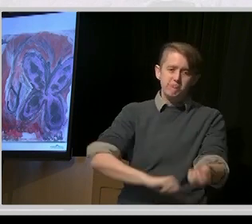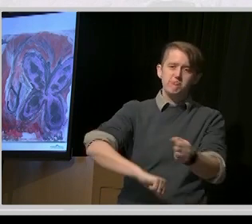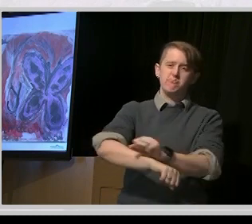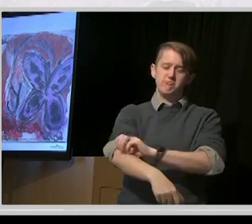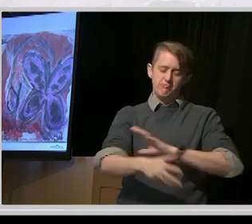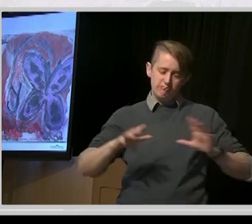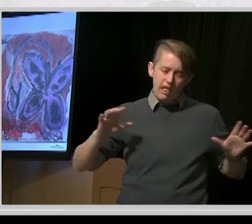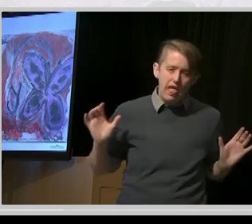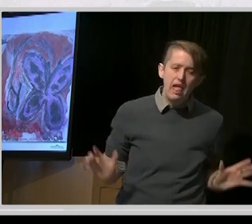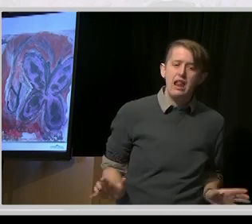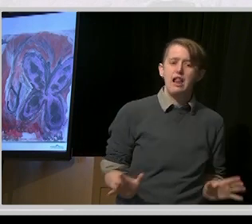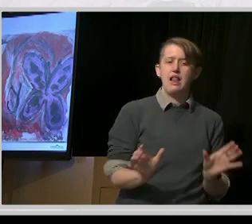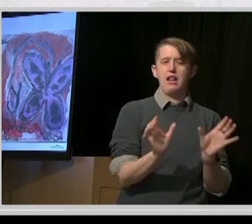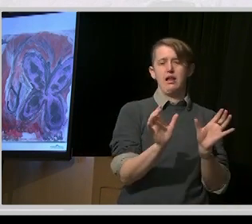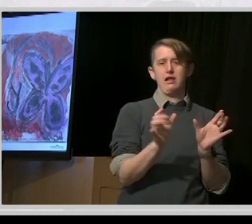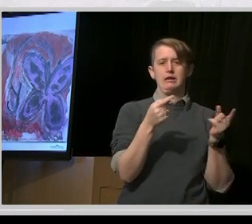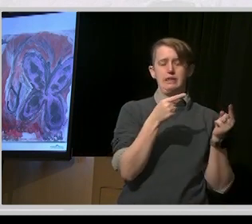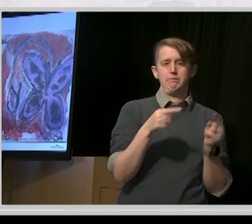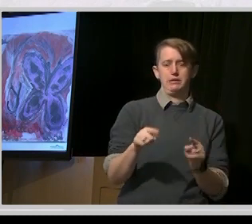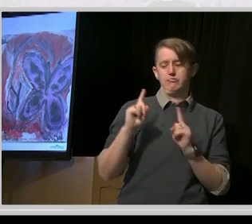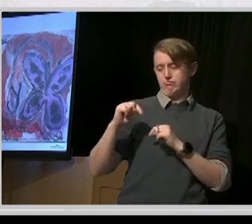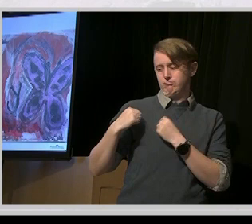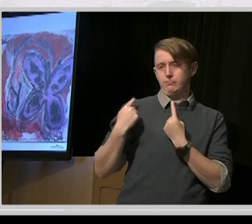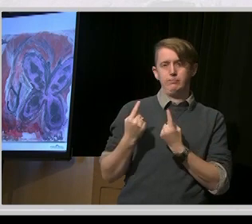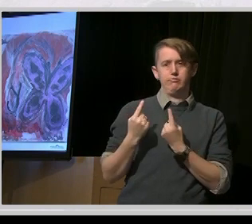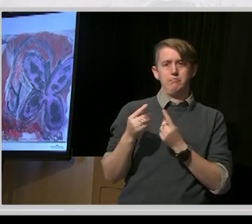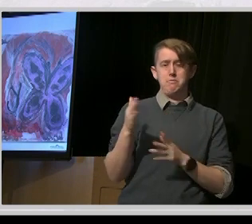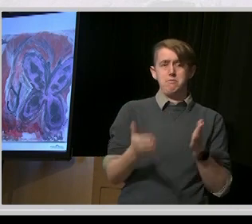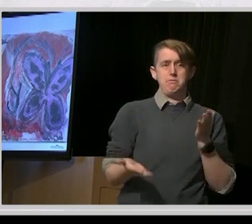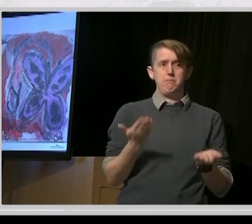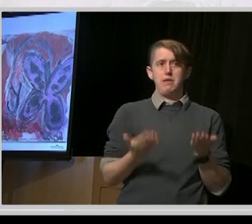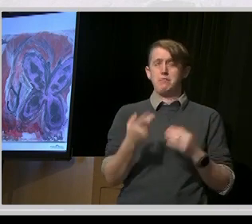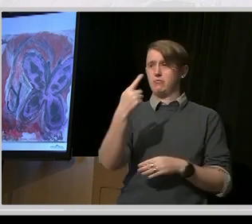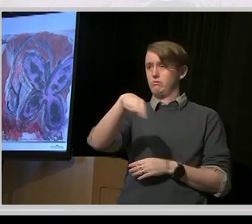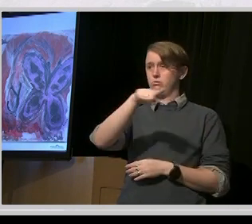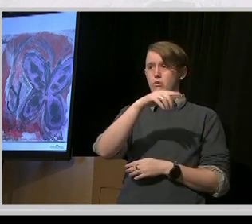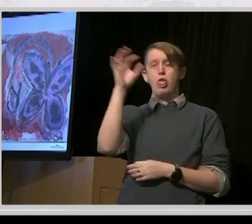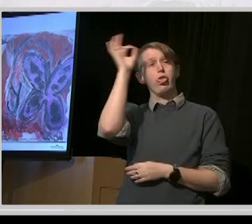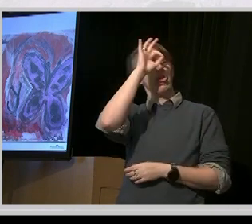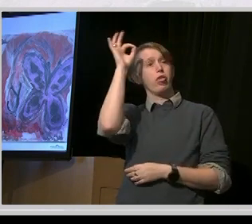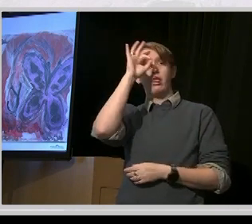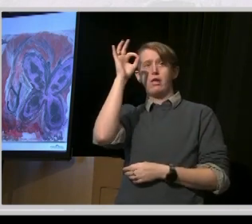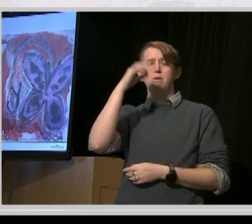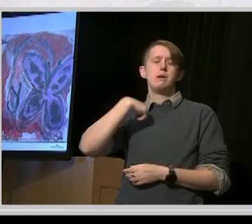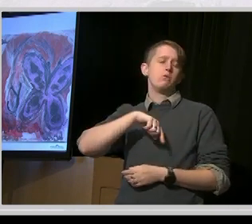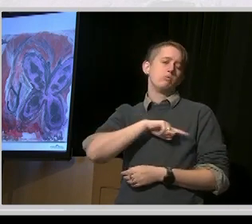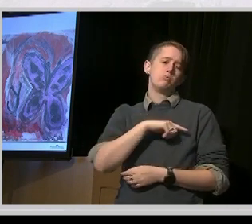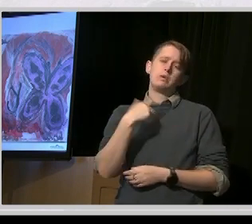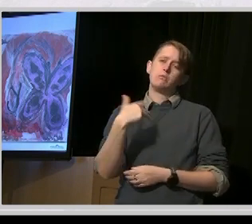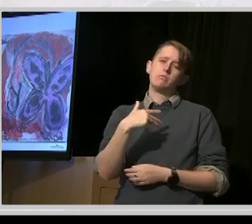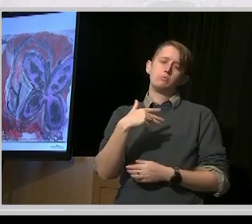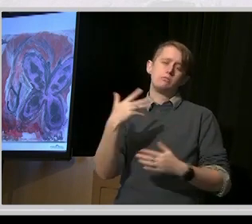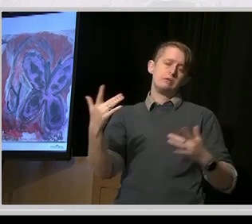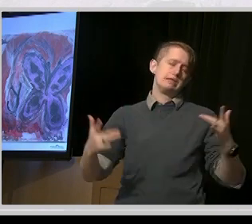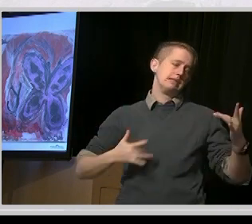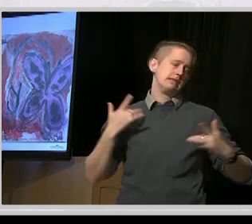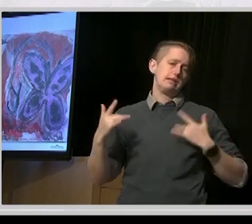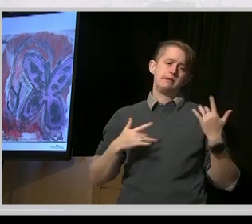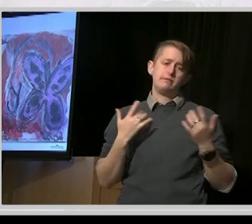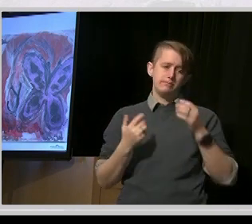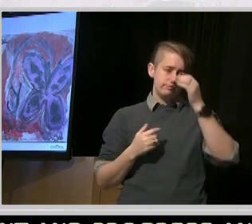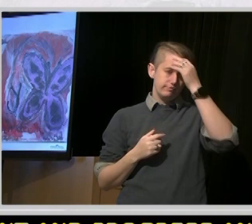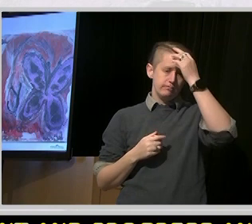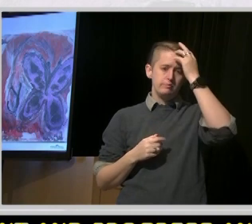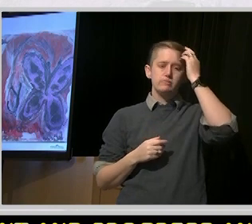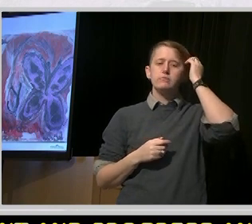It may not be obvious to everybody about what's happening in the background, but we're very, very delighted with that. And also Maria has set up these